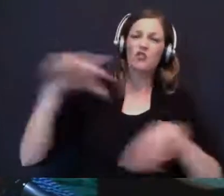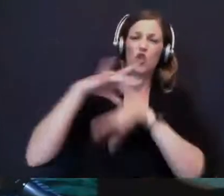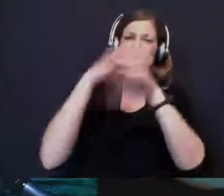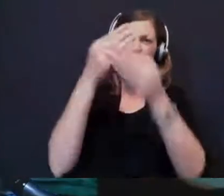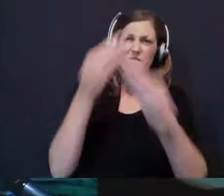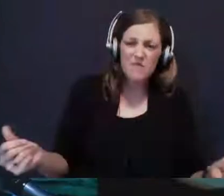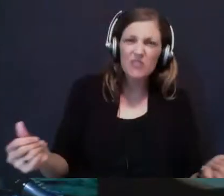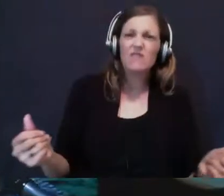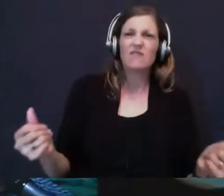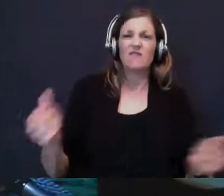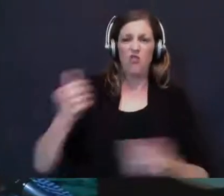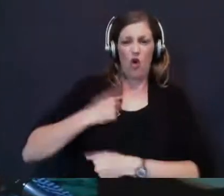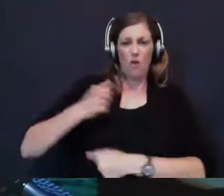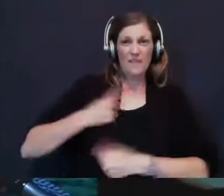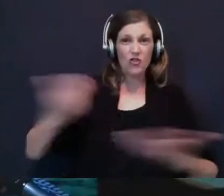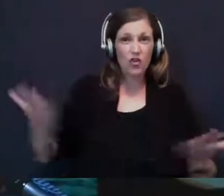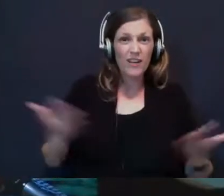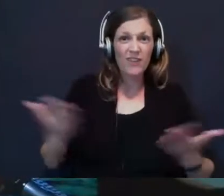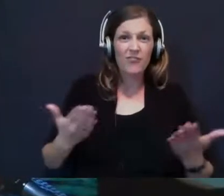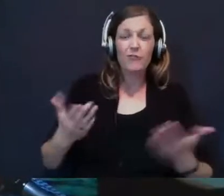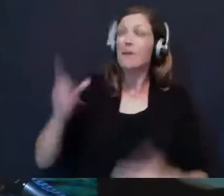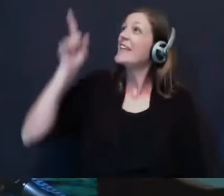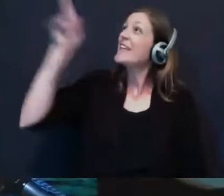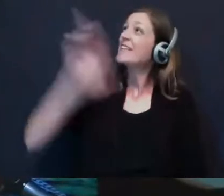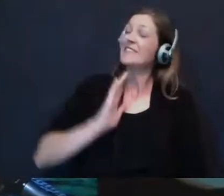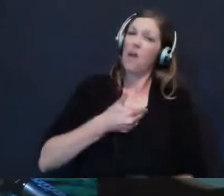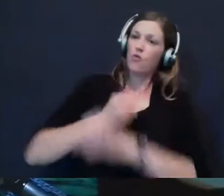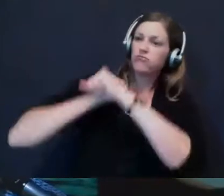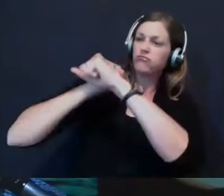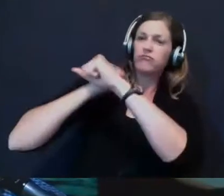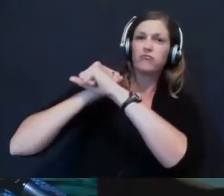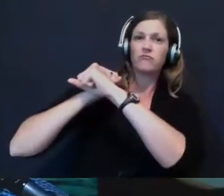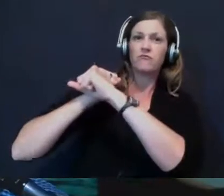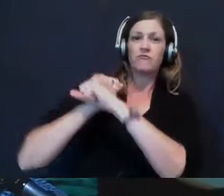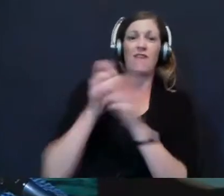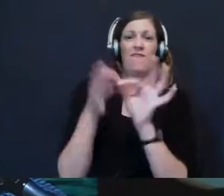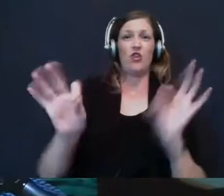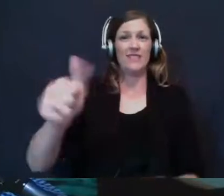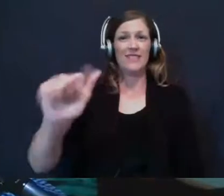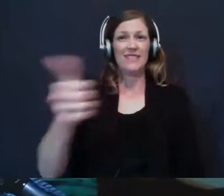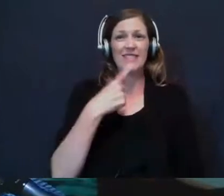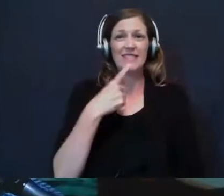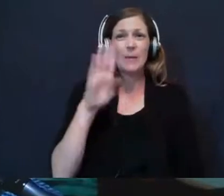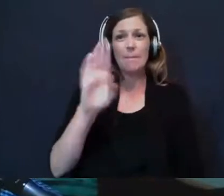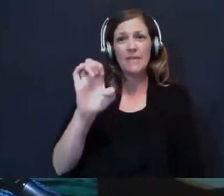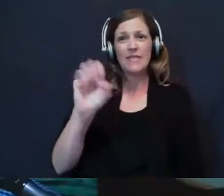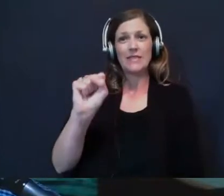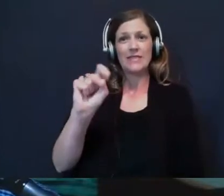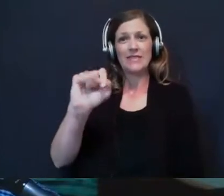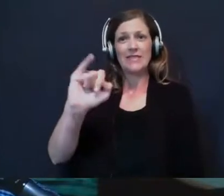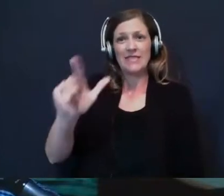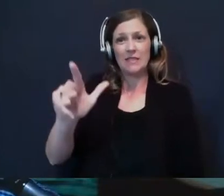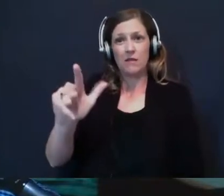here. The God of Israel is our fortress. In verse 10, it says, still and know that I am God.